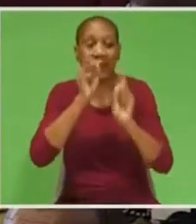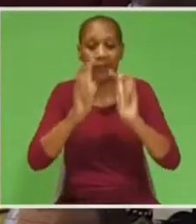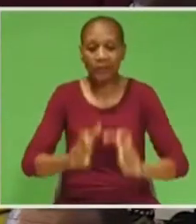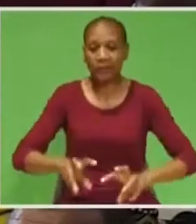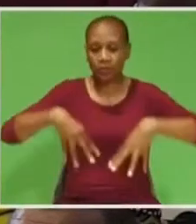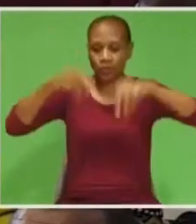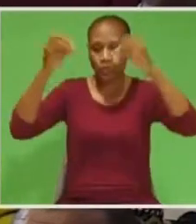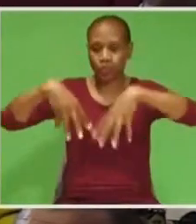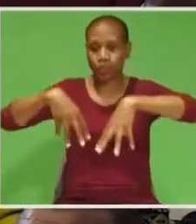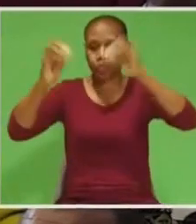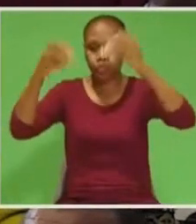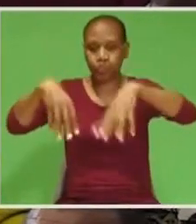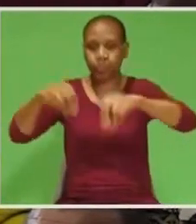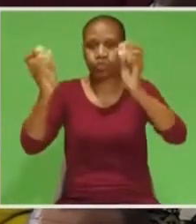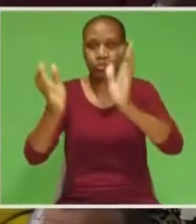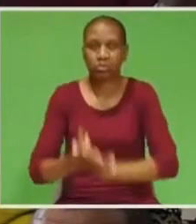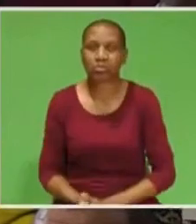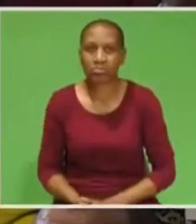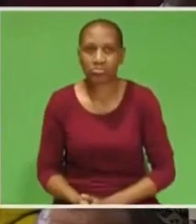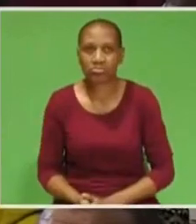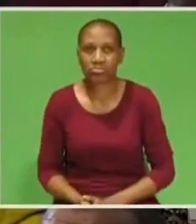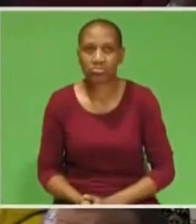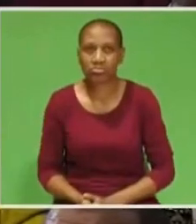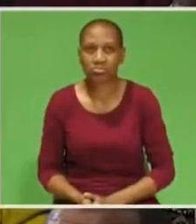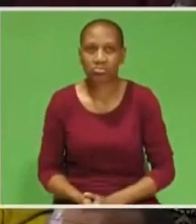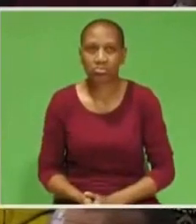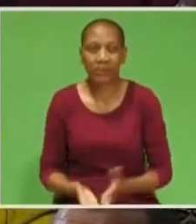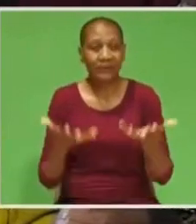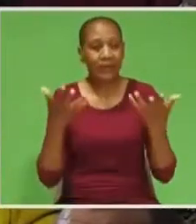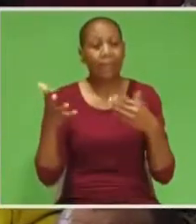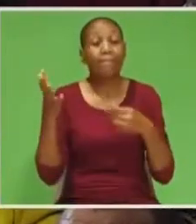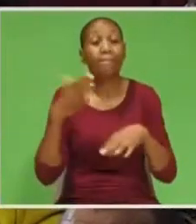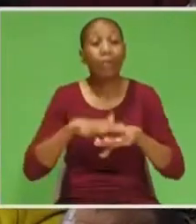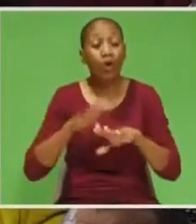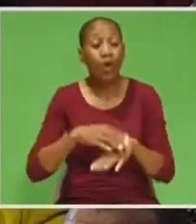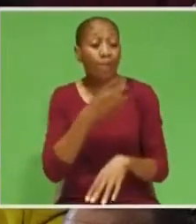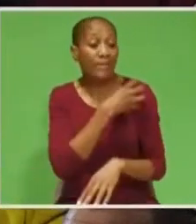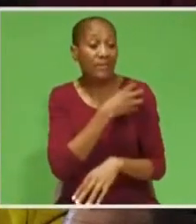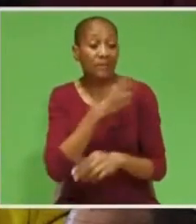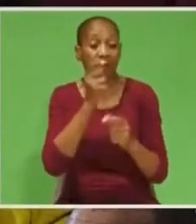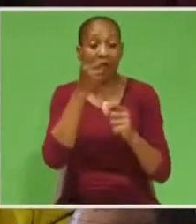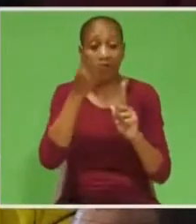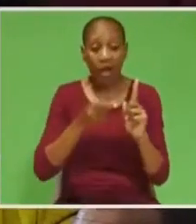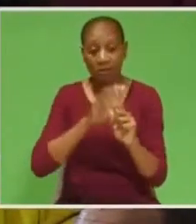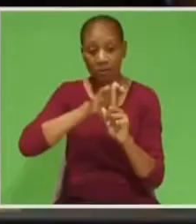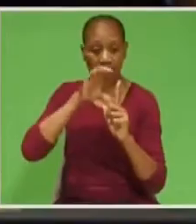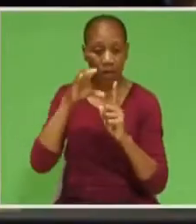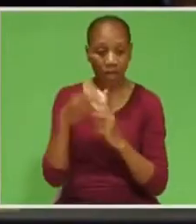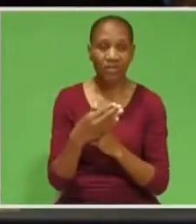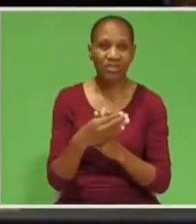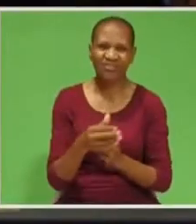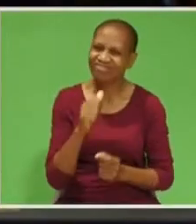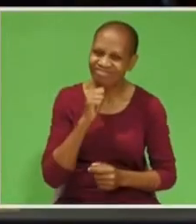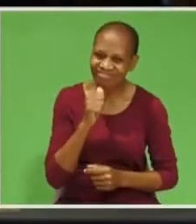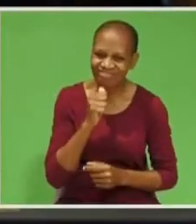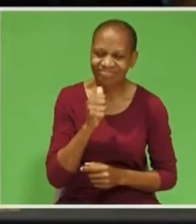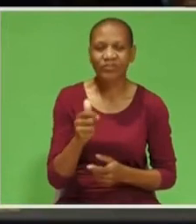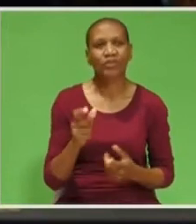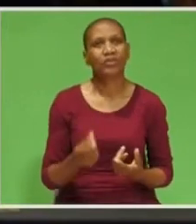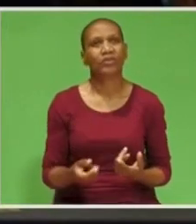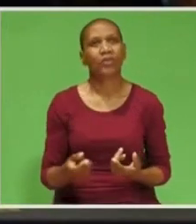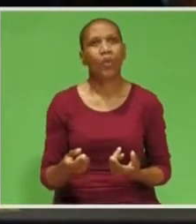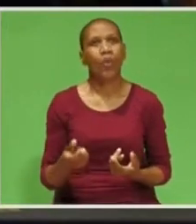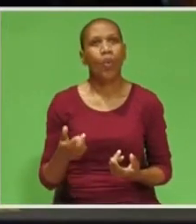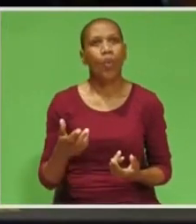It is not shameful the Minister of Arts and Culture, despite all of this, wanted to